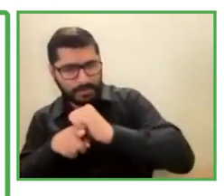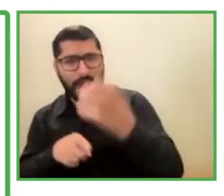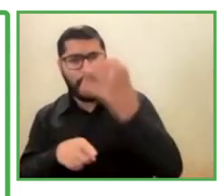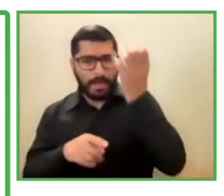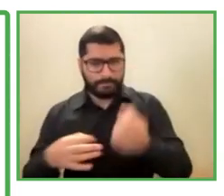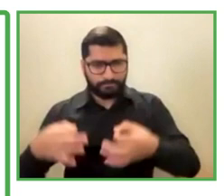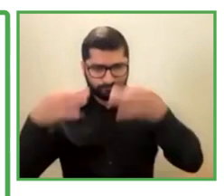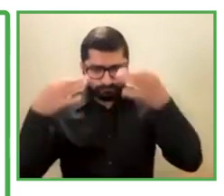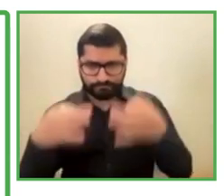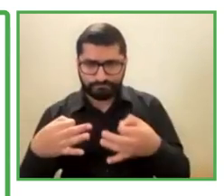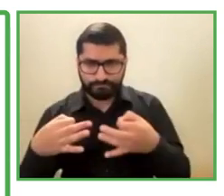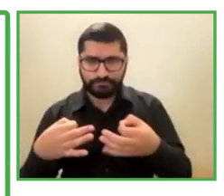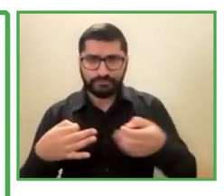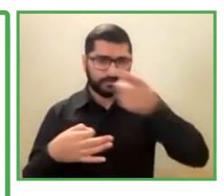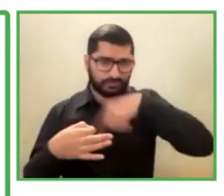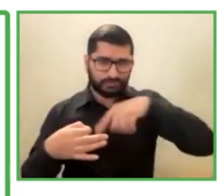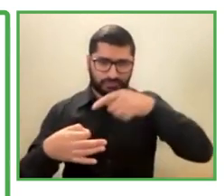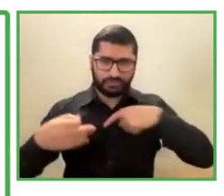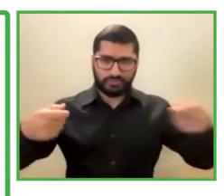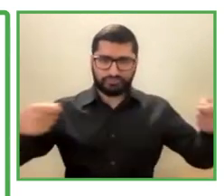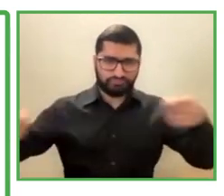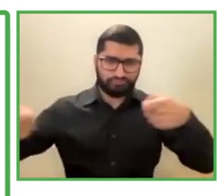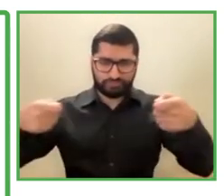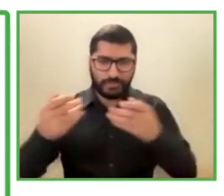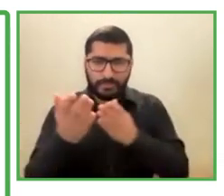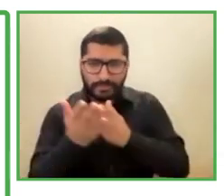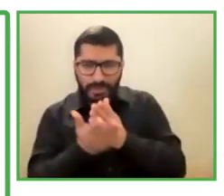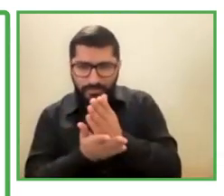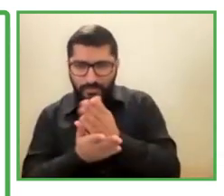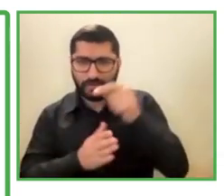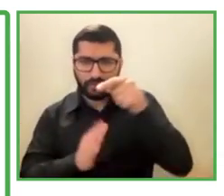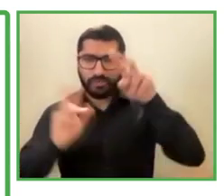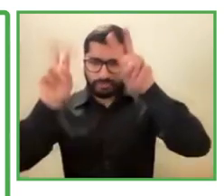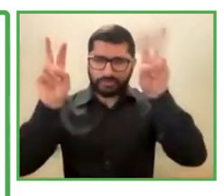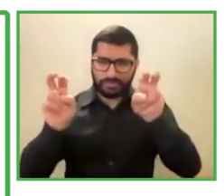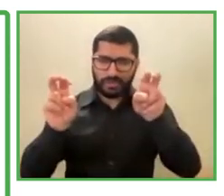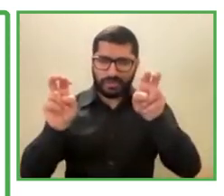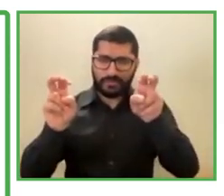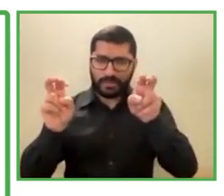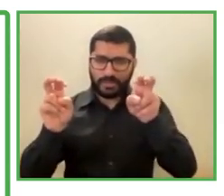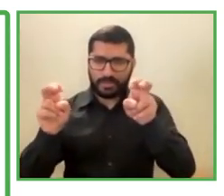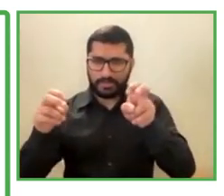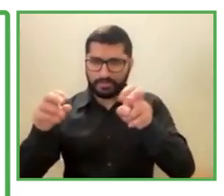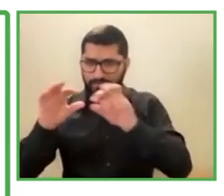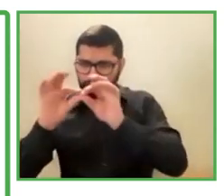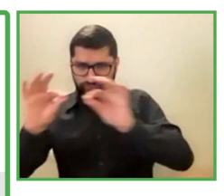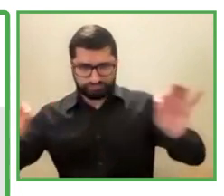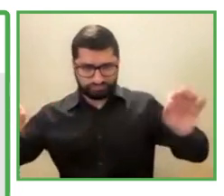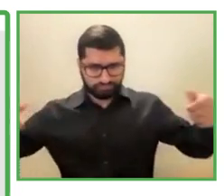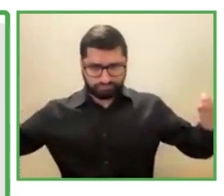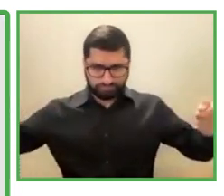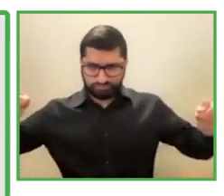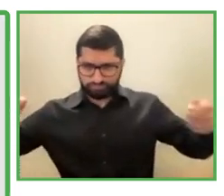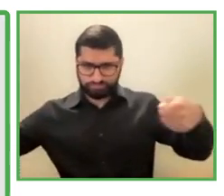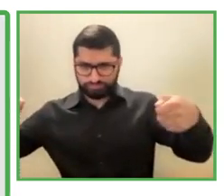And we started to connect these ends and we created an inclusion program.